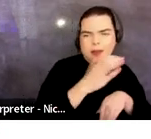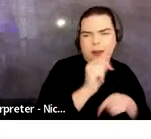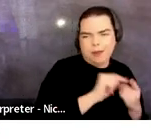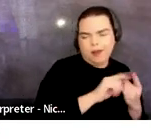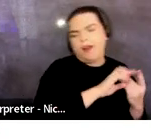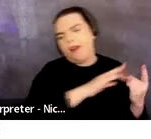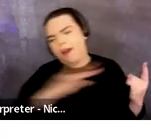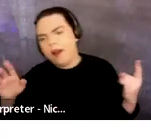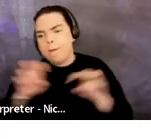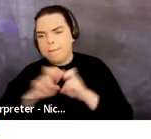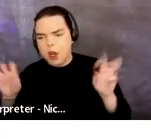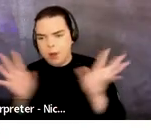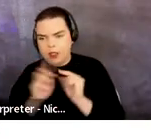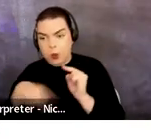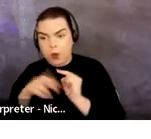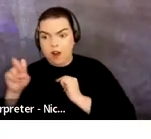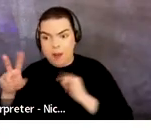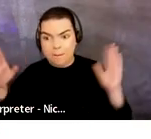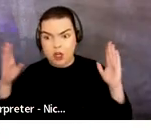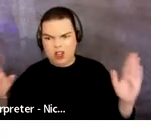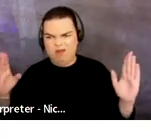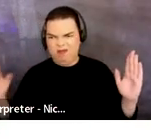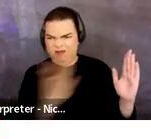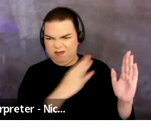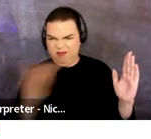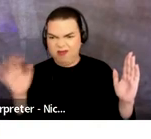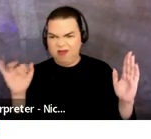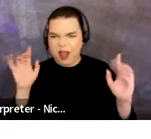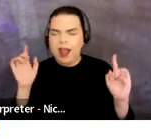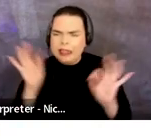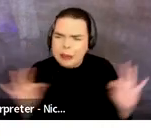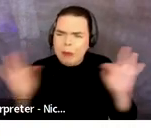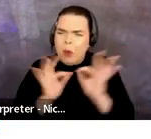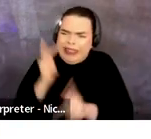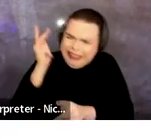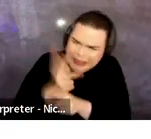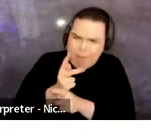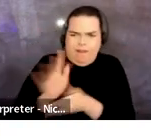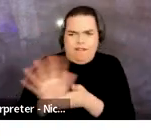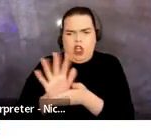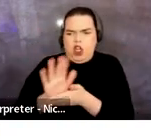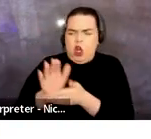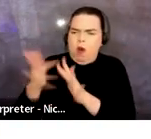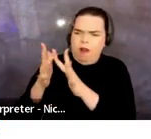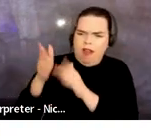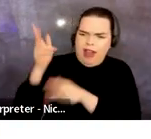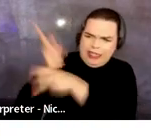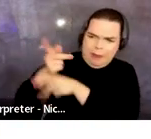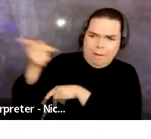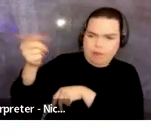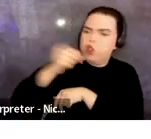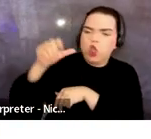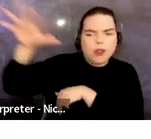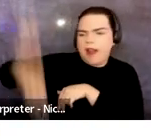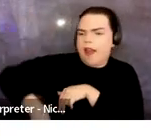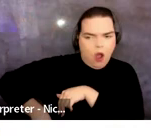is in November, it is really important that you do not take these videos down between when you submit the application and